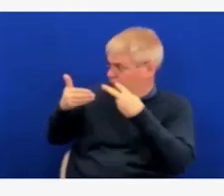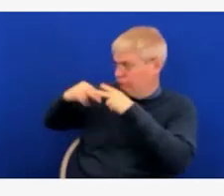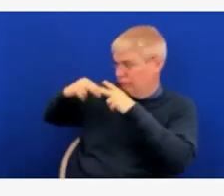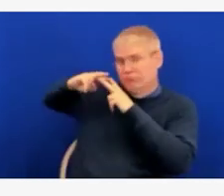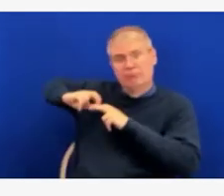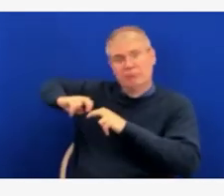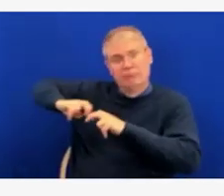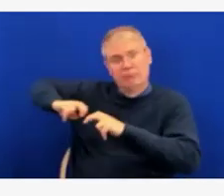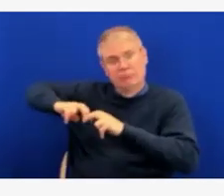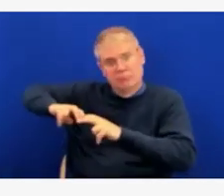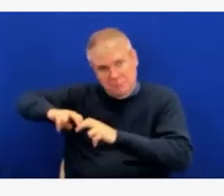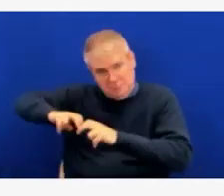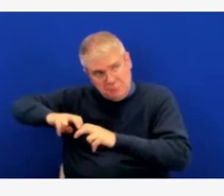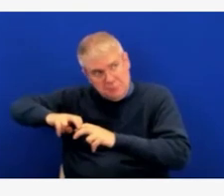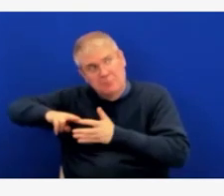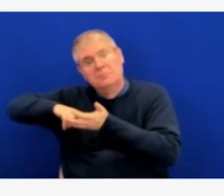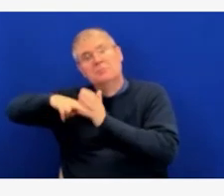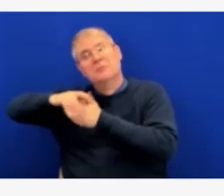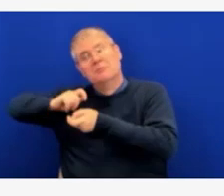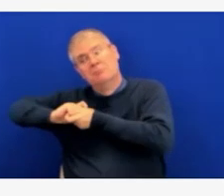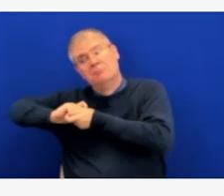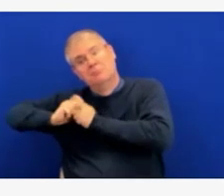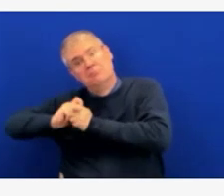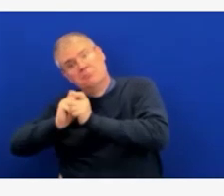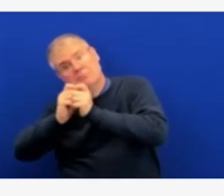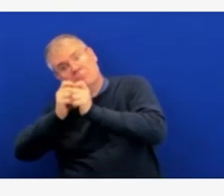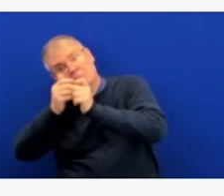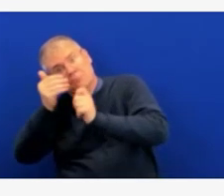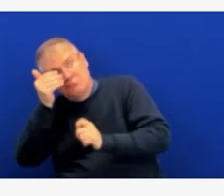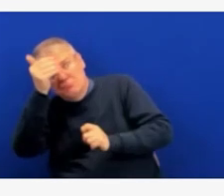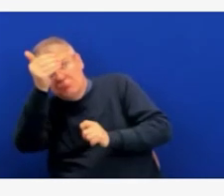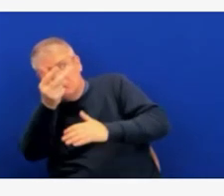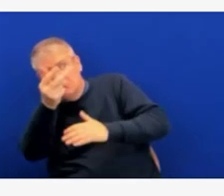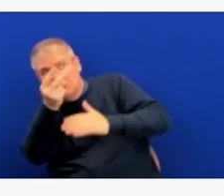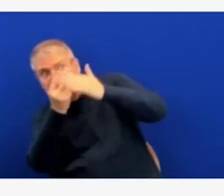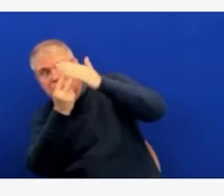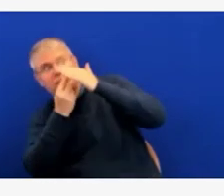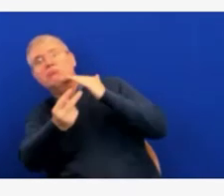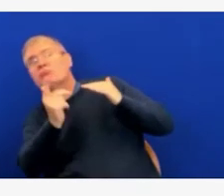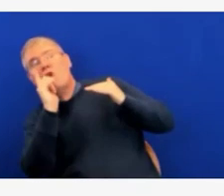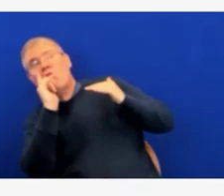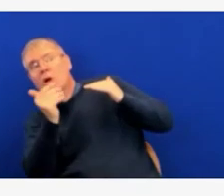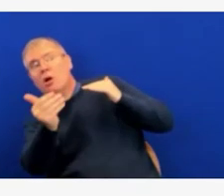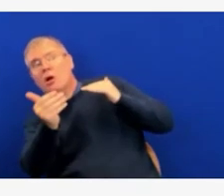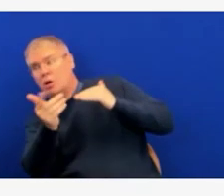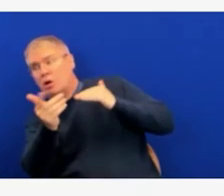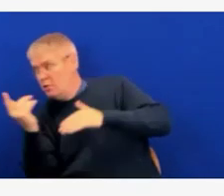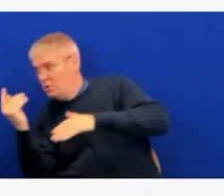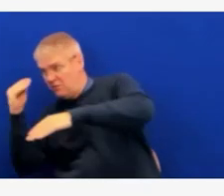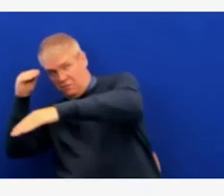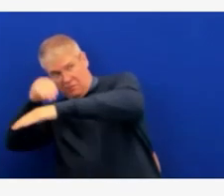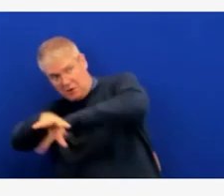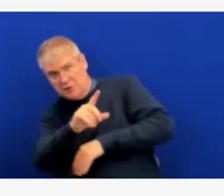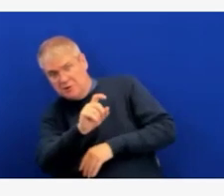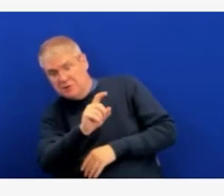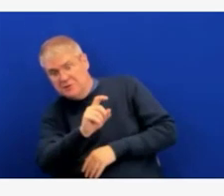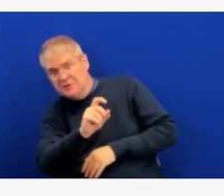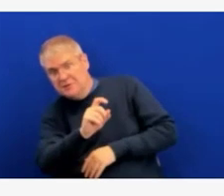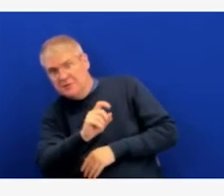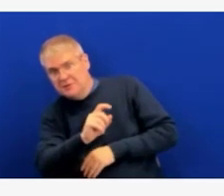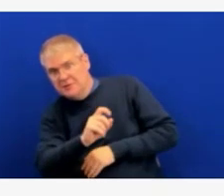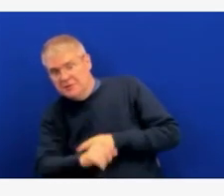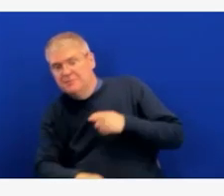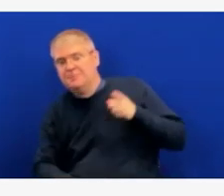Yeah, so I'll just quickly follow up. So, the modeling that is being conducted is being done by a consortium. It's not something that –